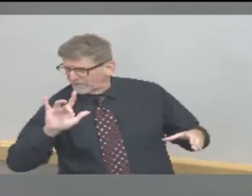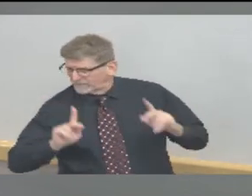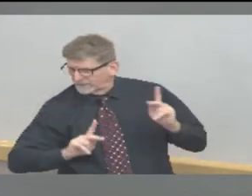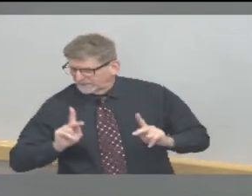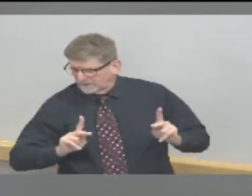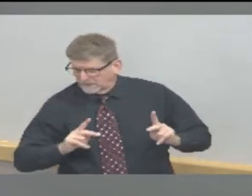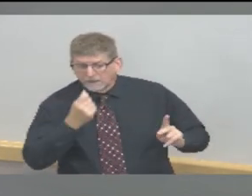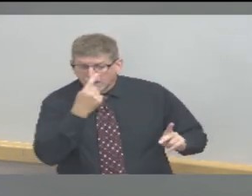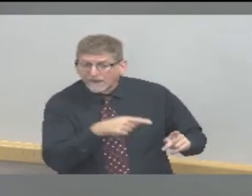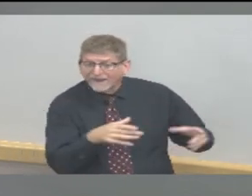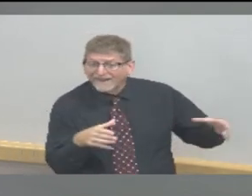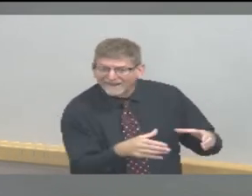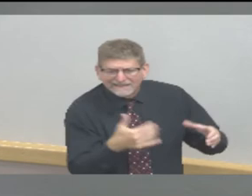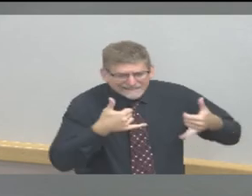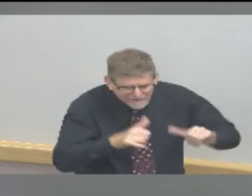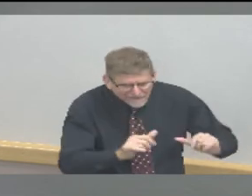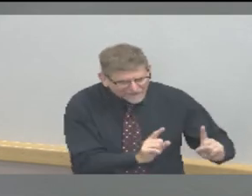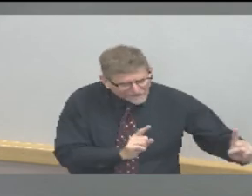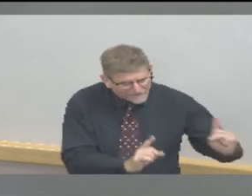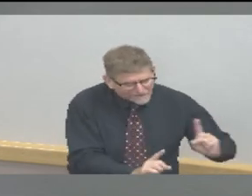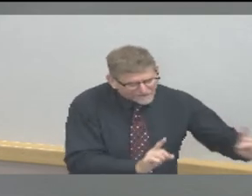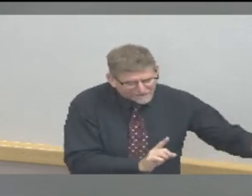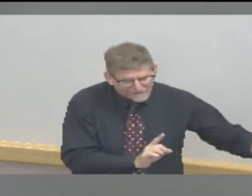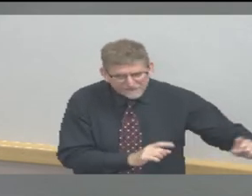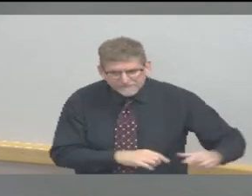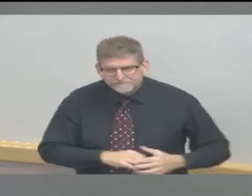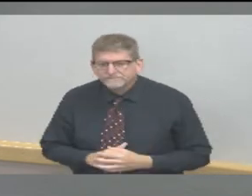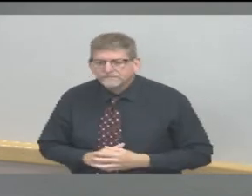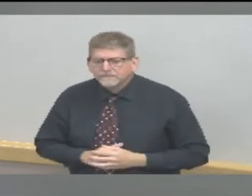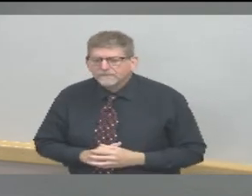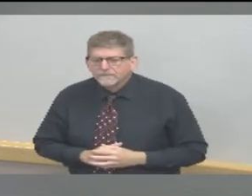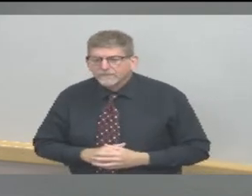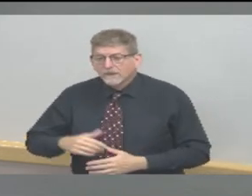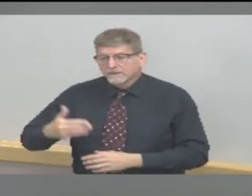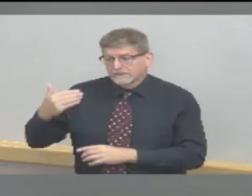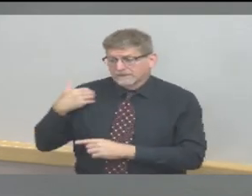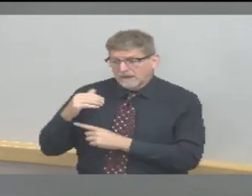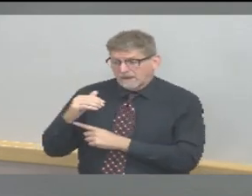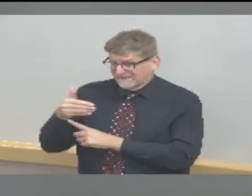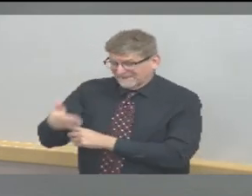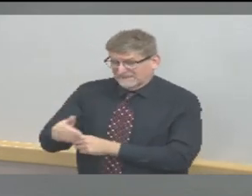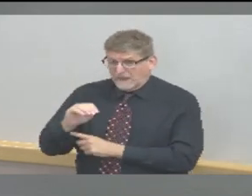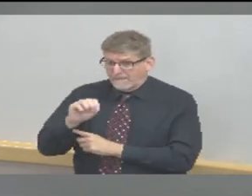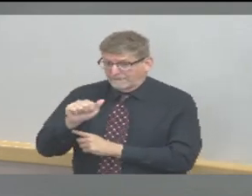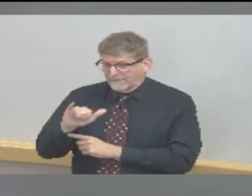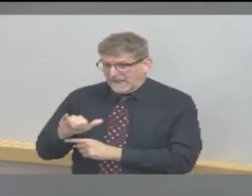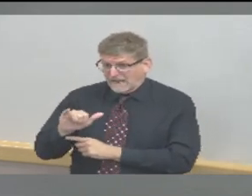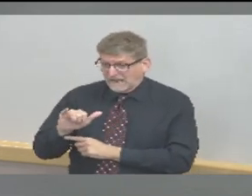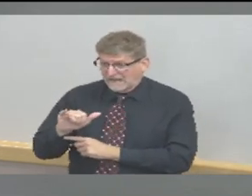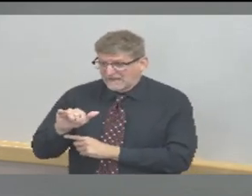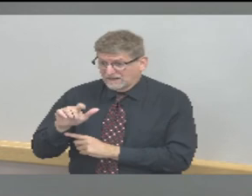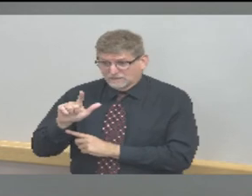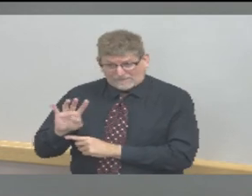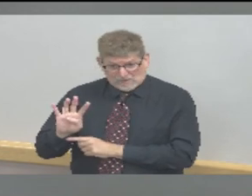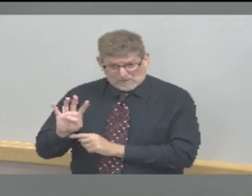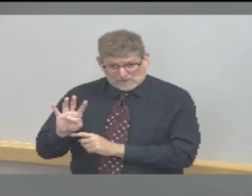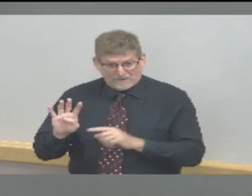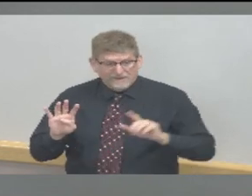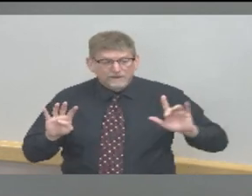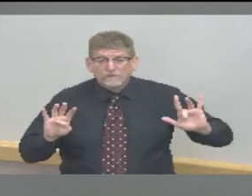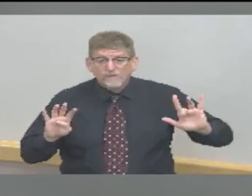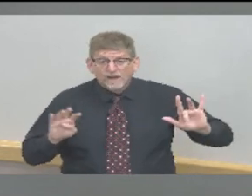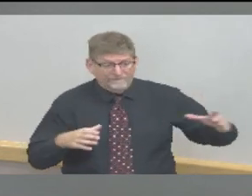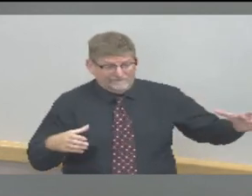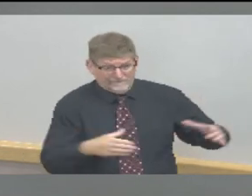increase to 100 people starting on May 24th when we progress to stage three of Governor Holcomb's back on track Indiana